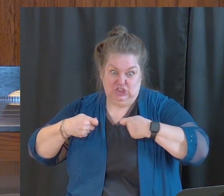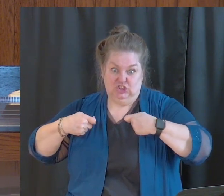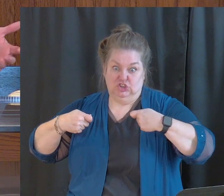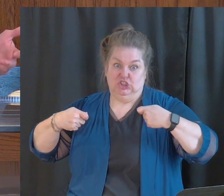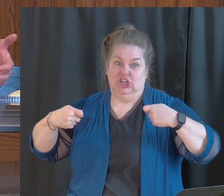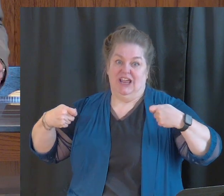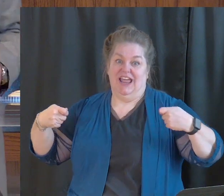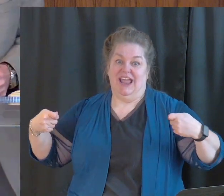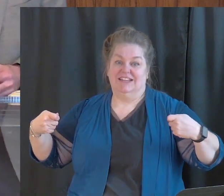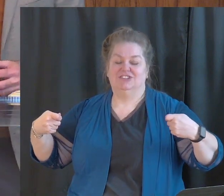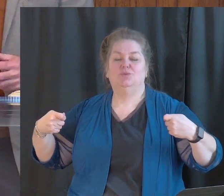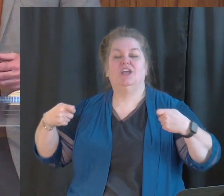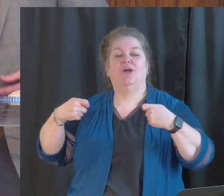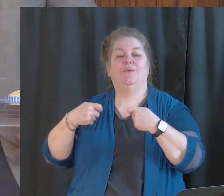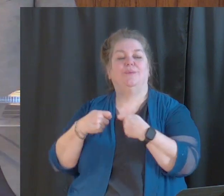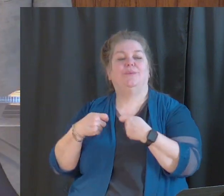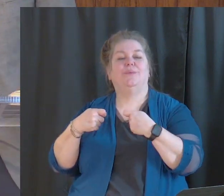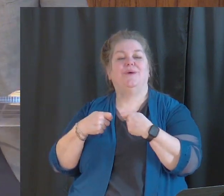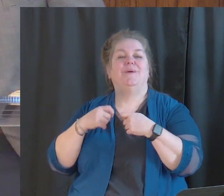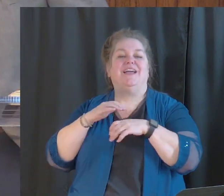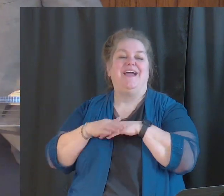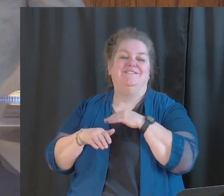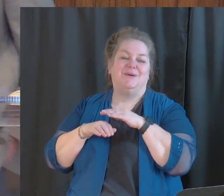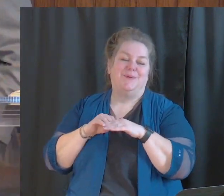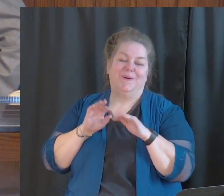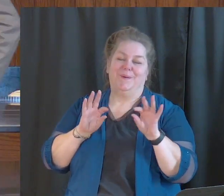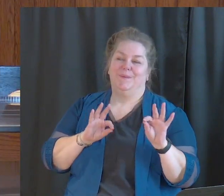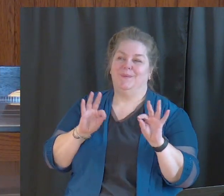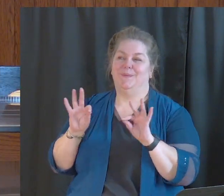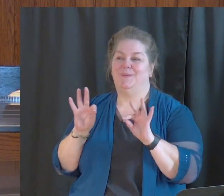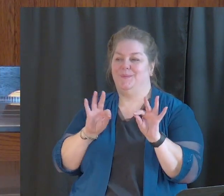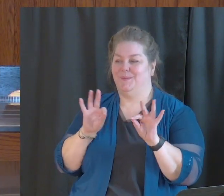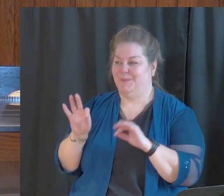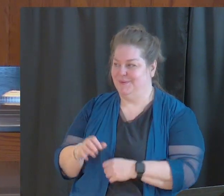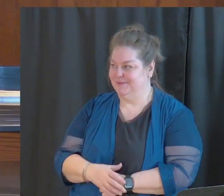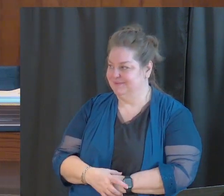And so we're comfortable. If you do not believe me in this,